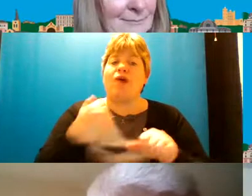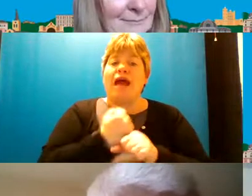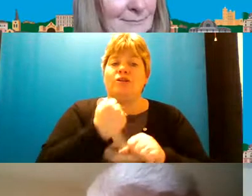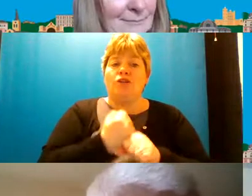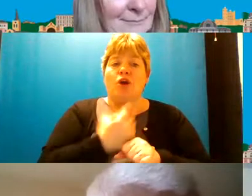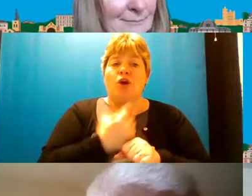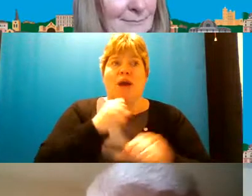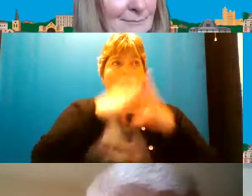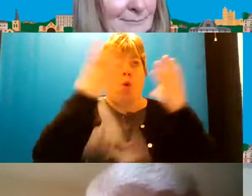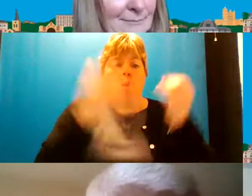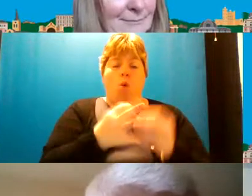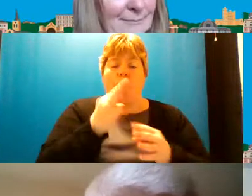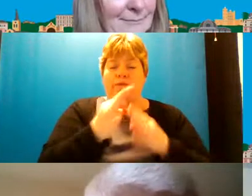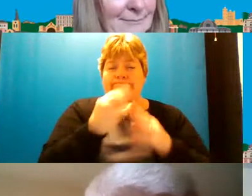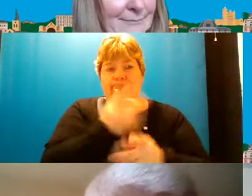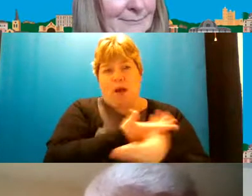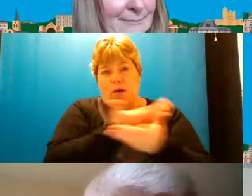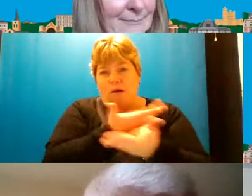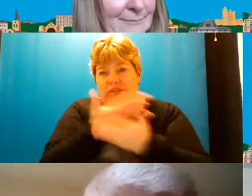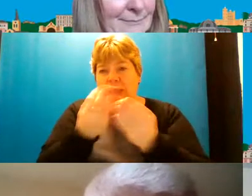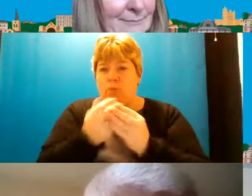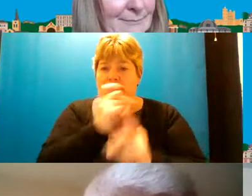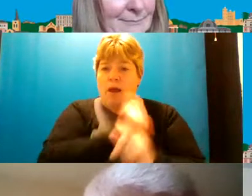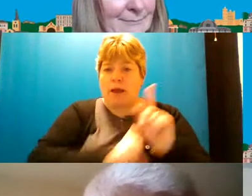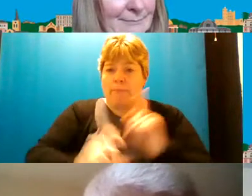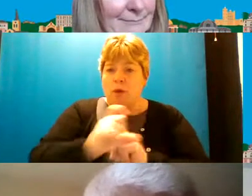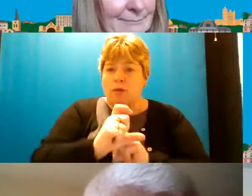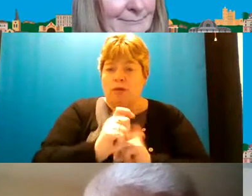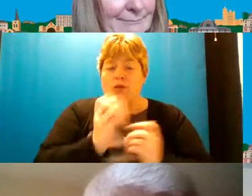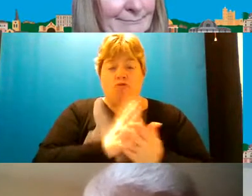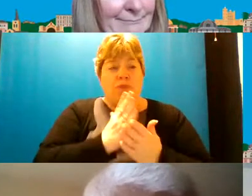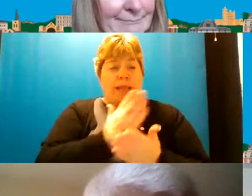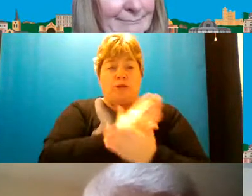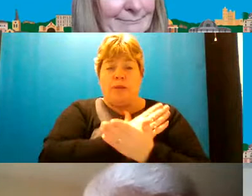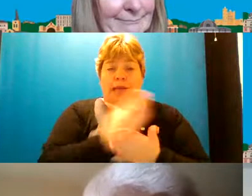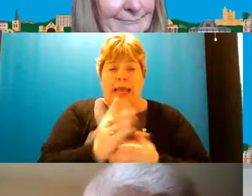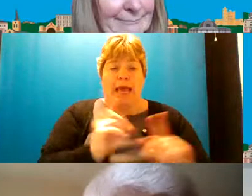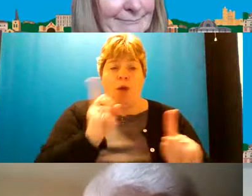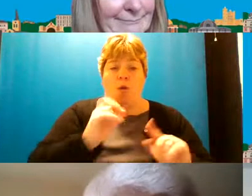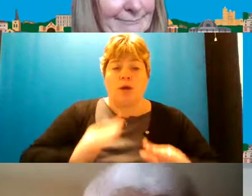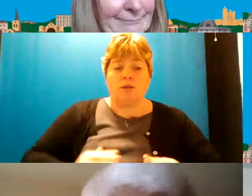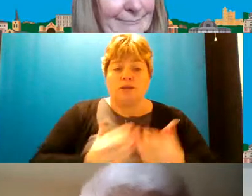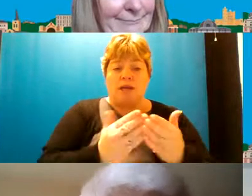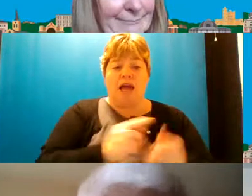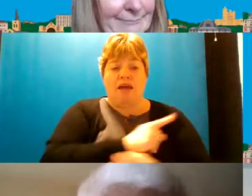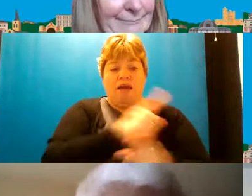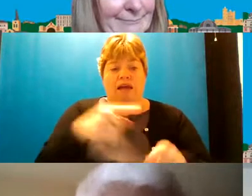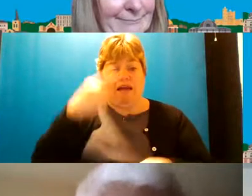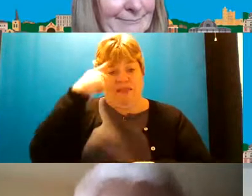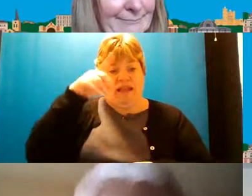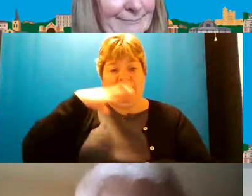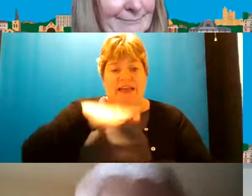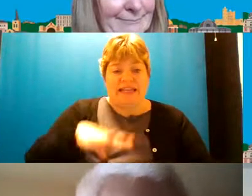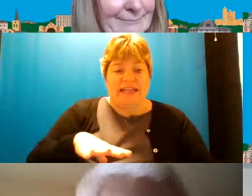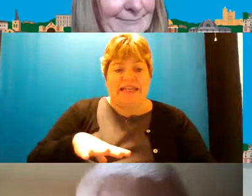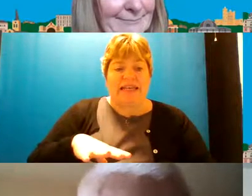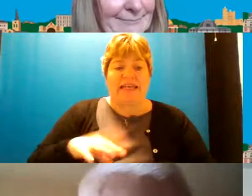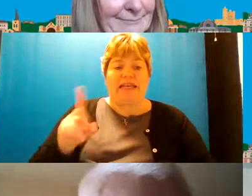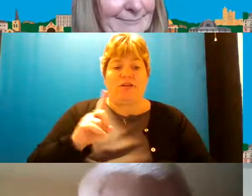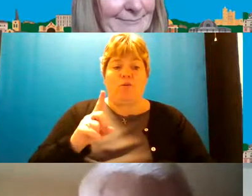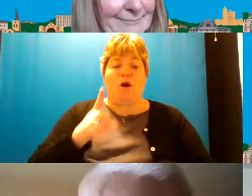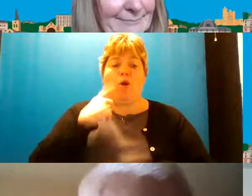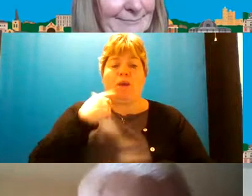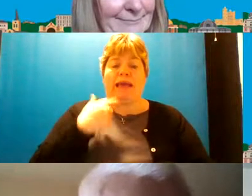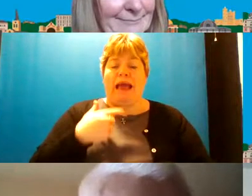have all of those detailed conversations with communities to be clear about what services people think they need and what services we can realistically